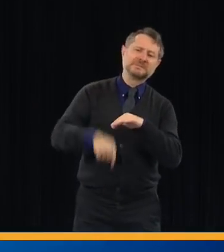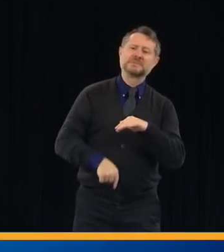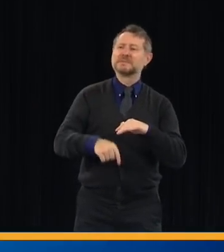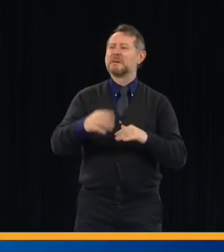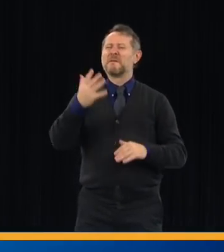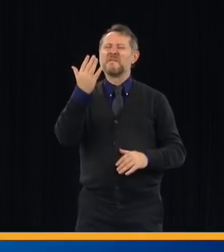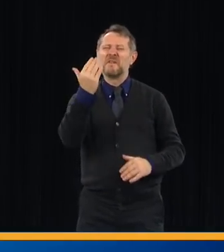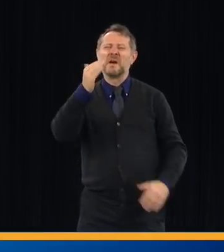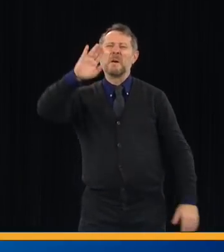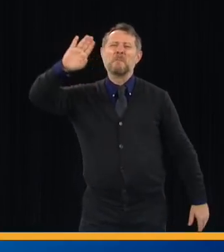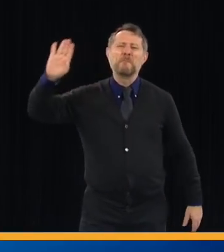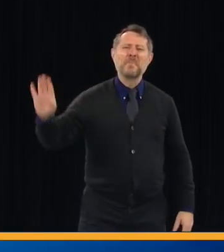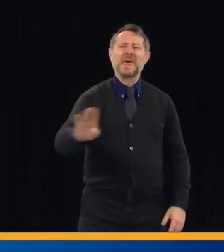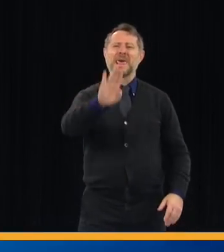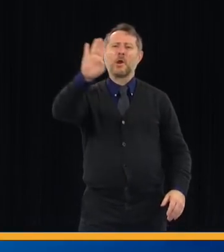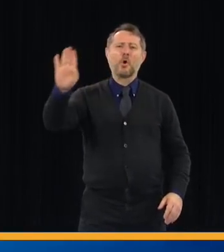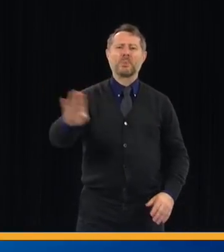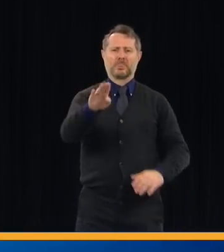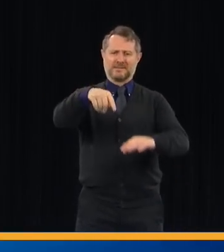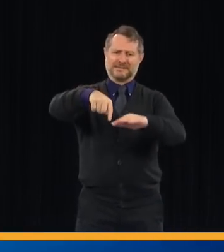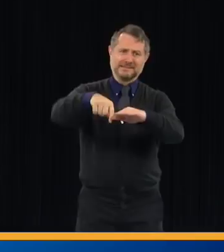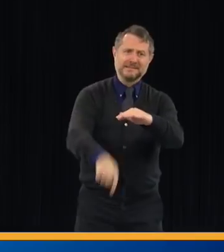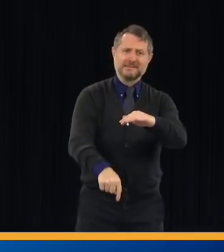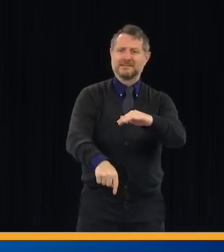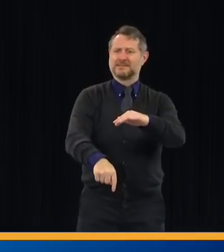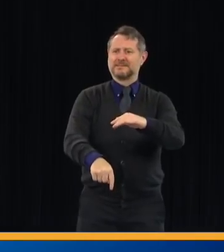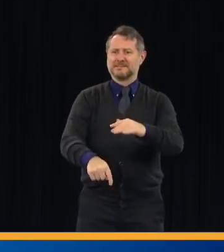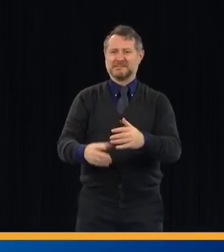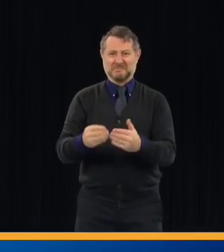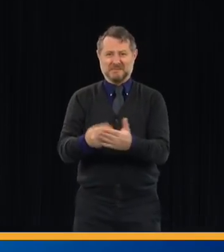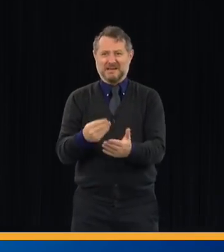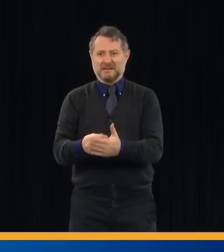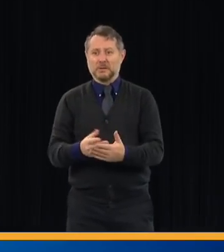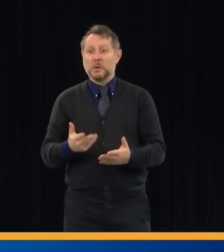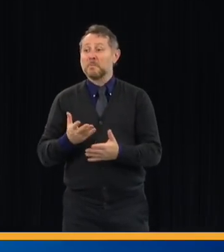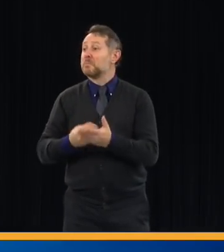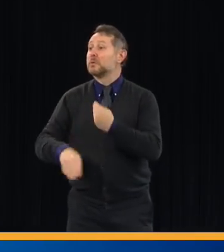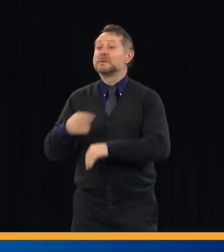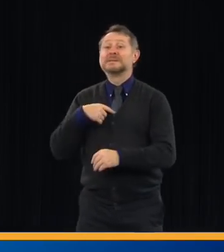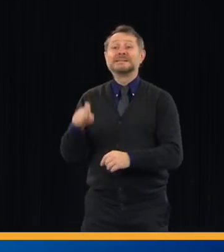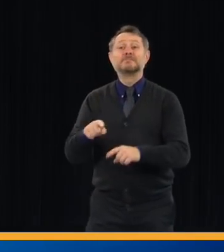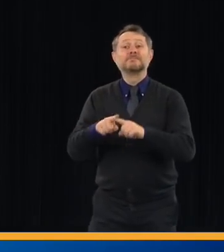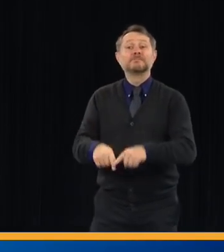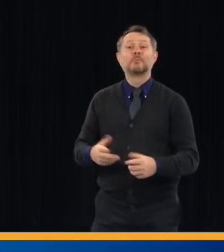But our budget was basically contingent on what happens going forward.